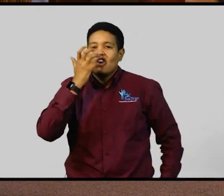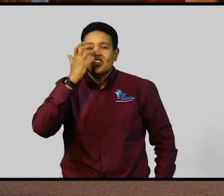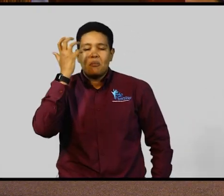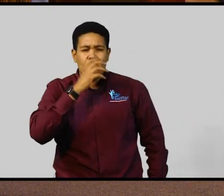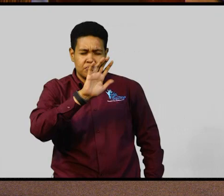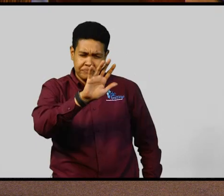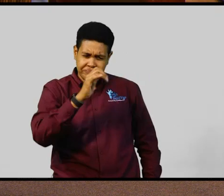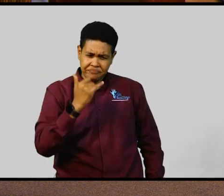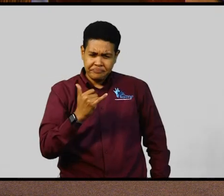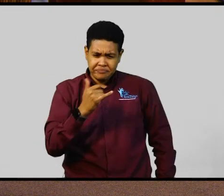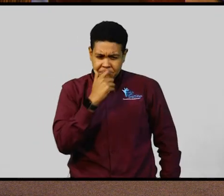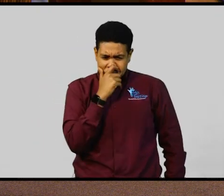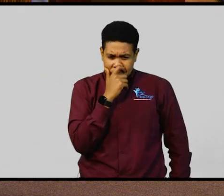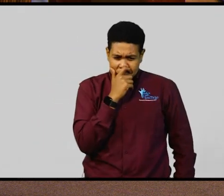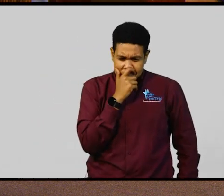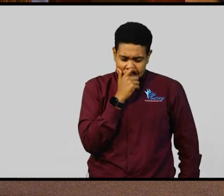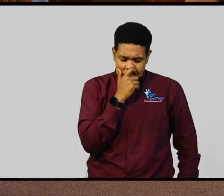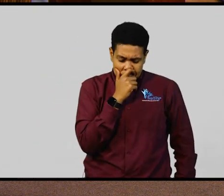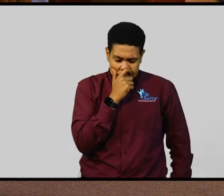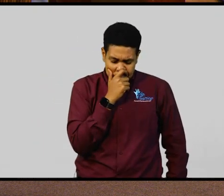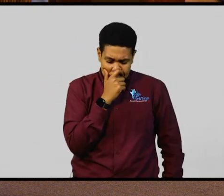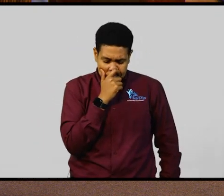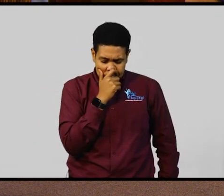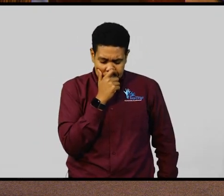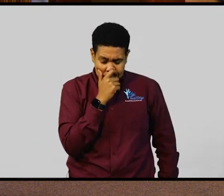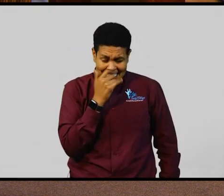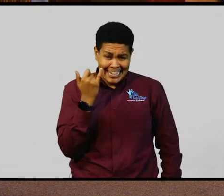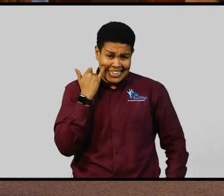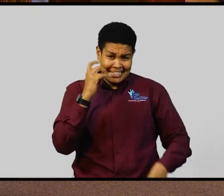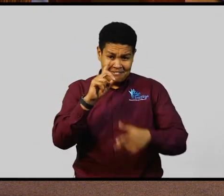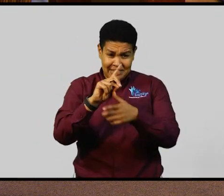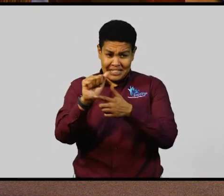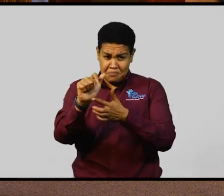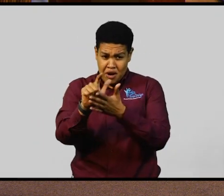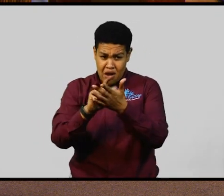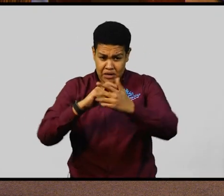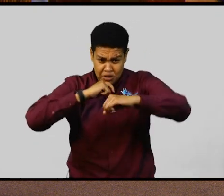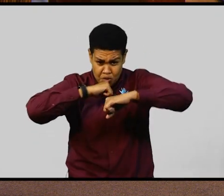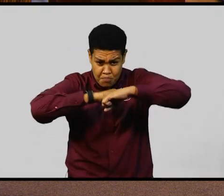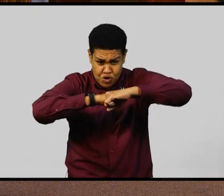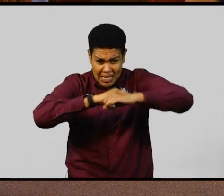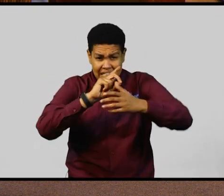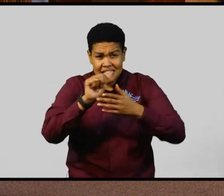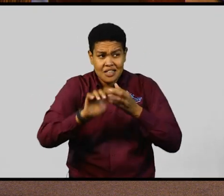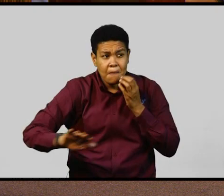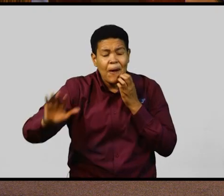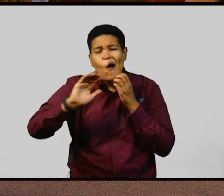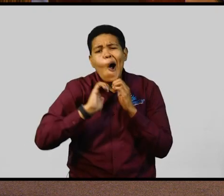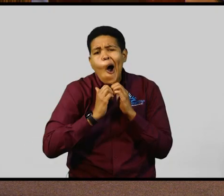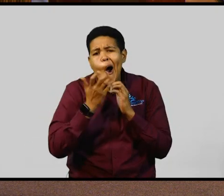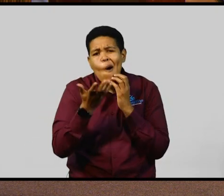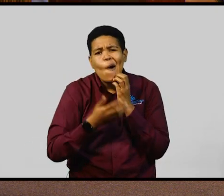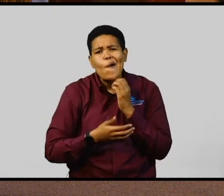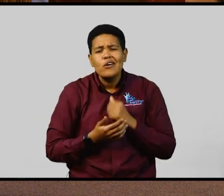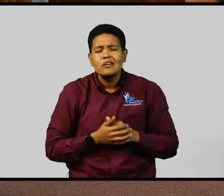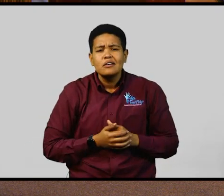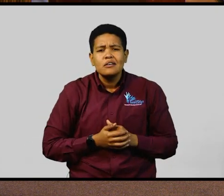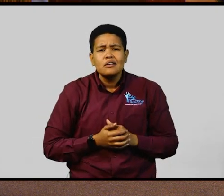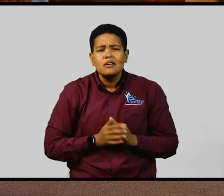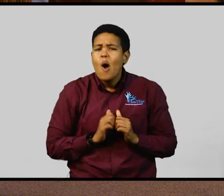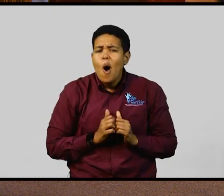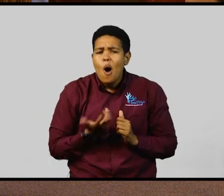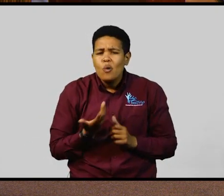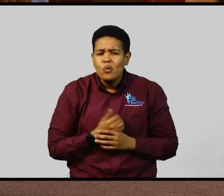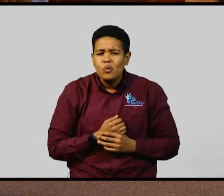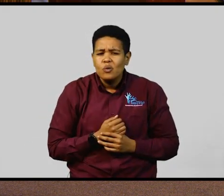if the Disabilities Act will protect persons with disabilities, how will it do this from discrimination? How